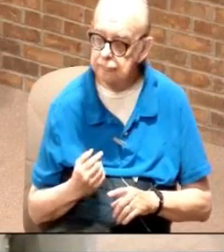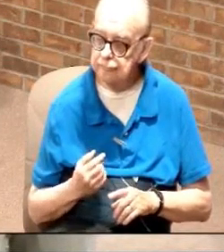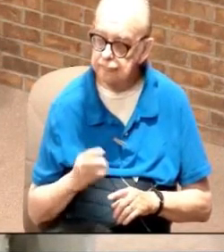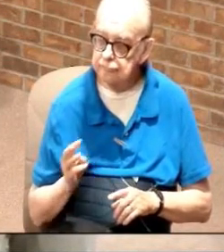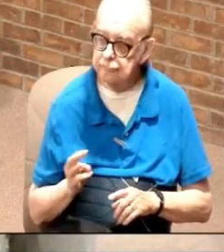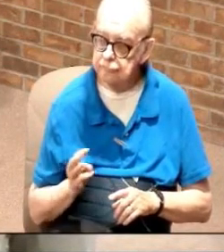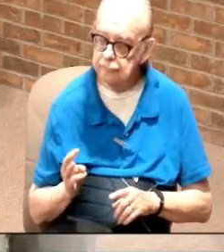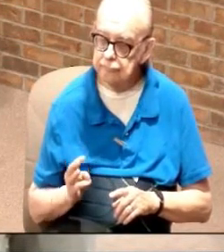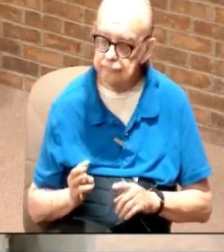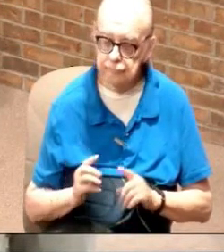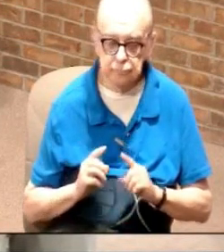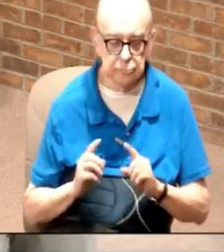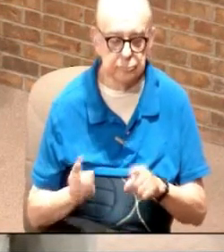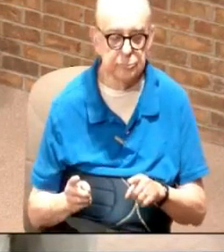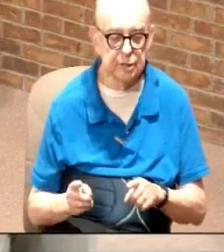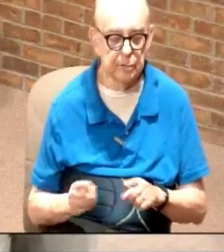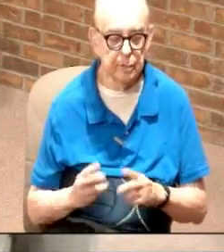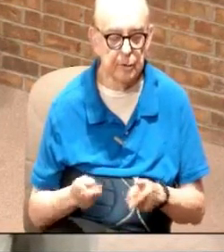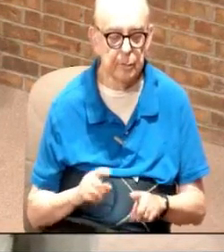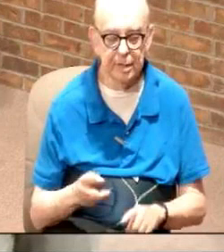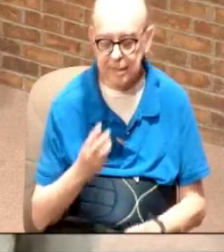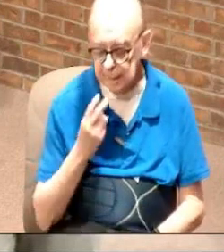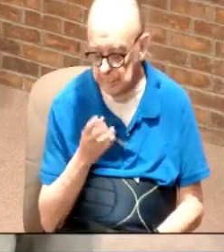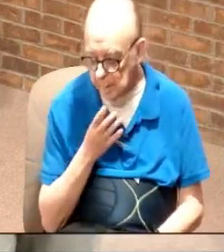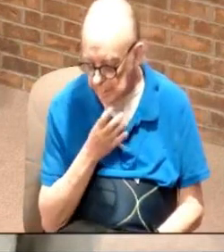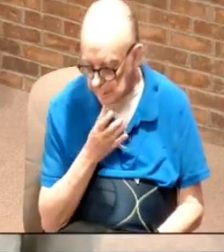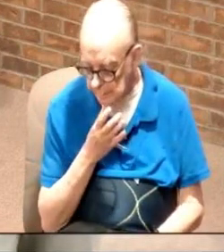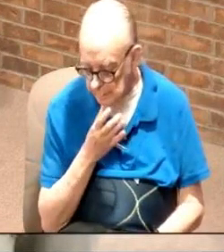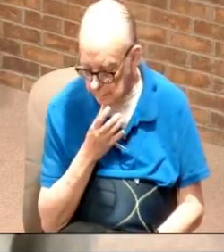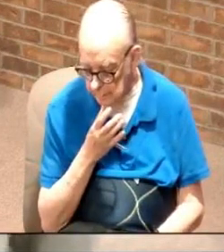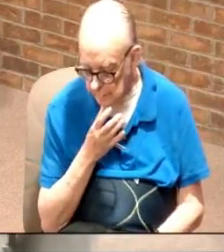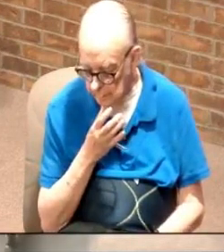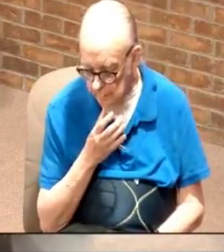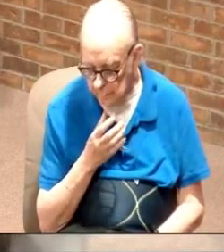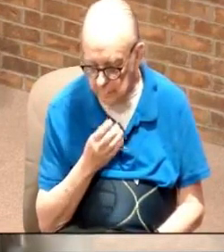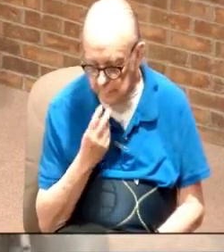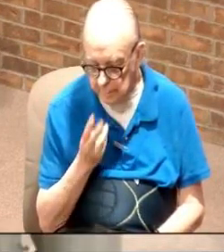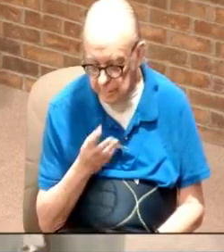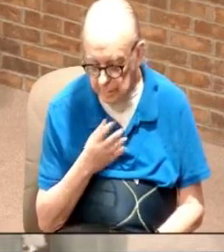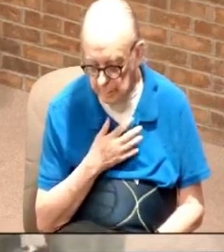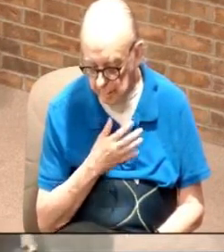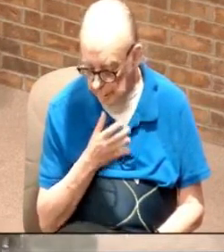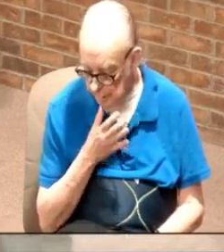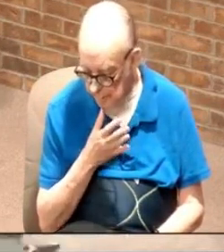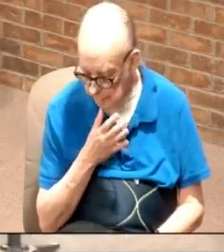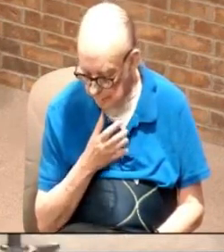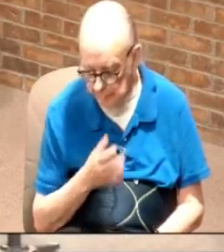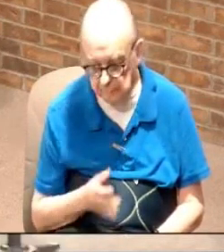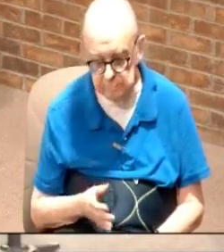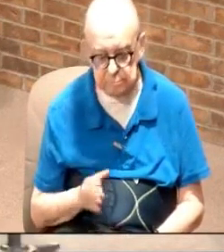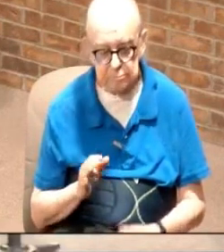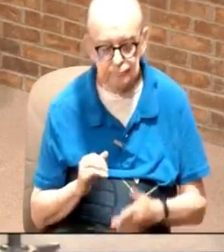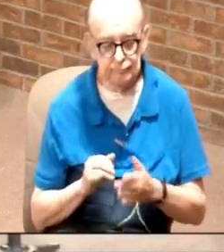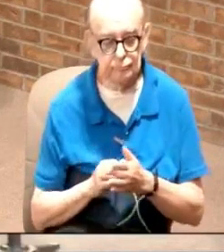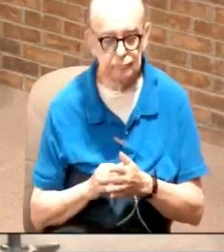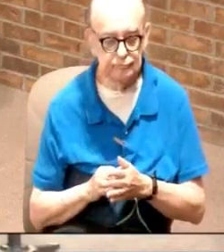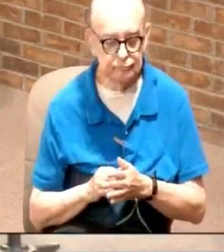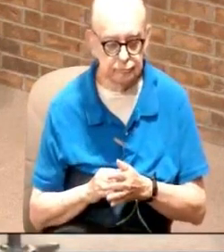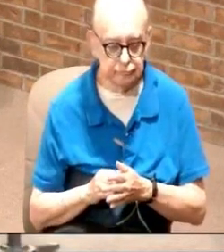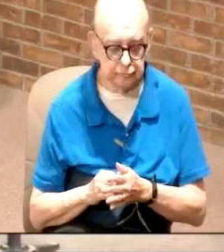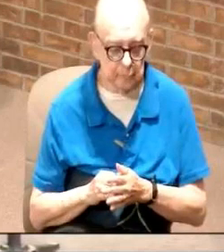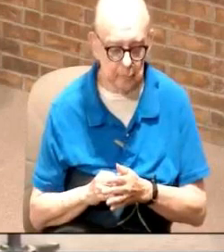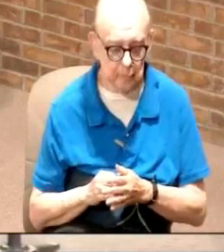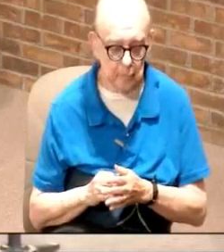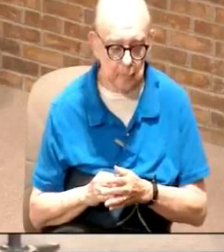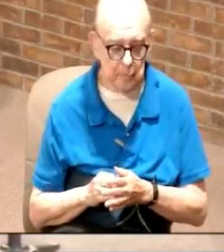Wednesday when we went to see mom okay went to see my mother that and